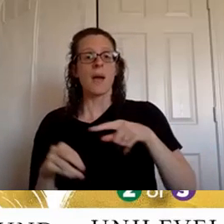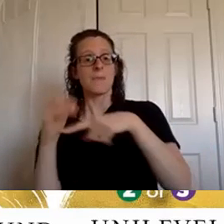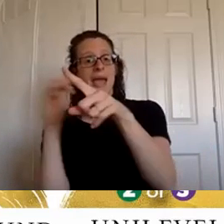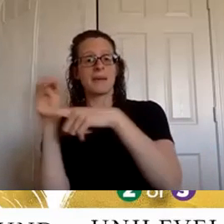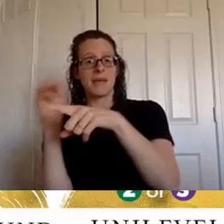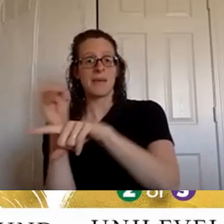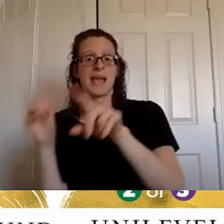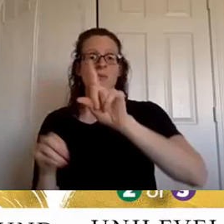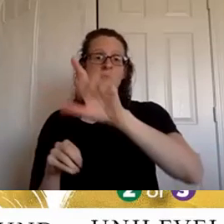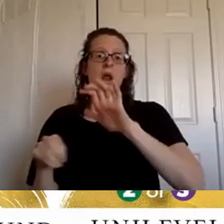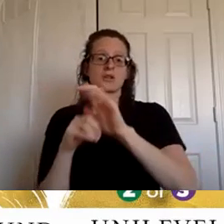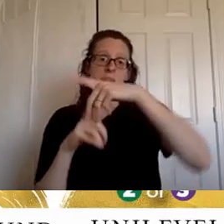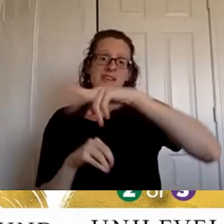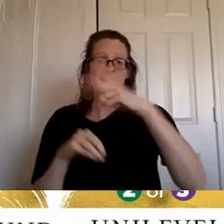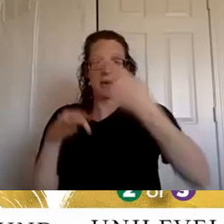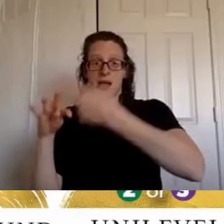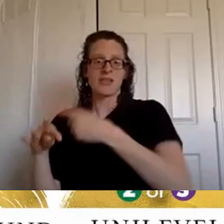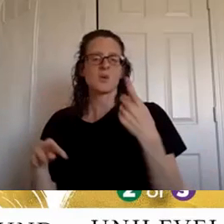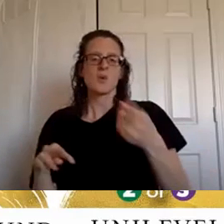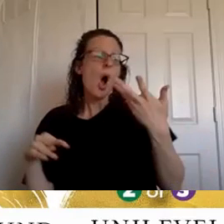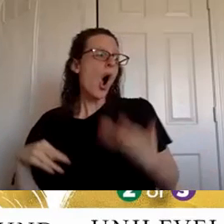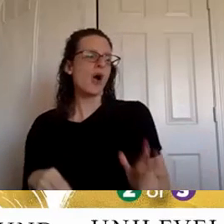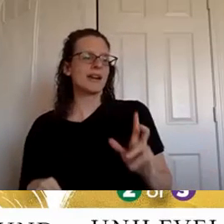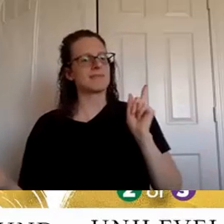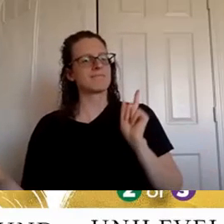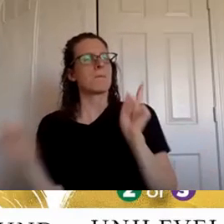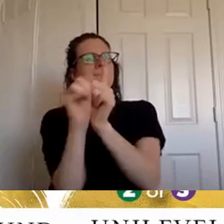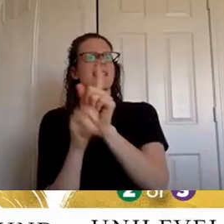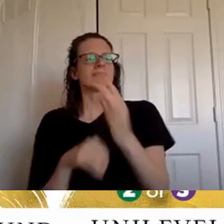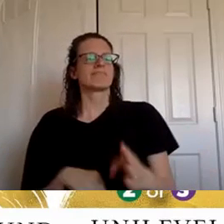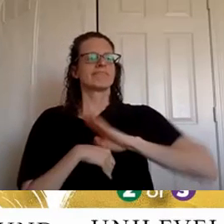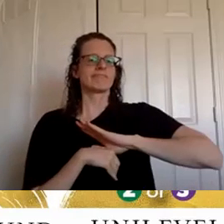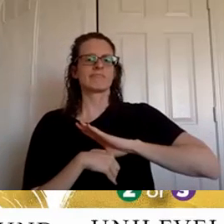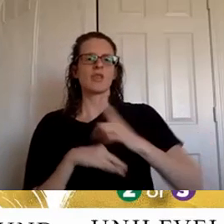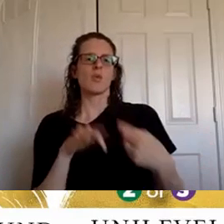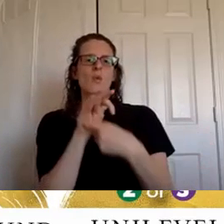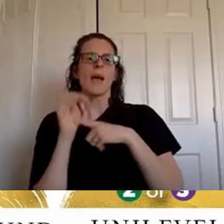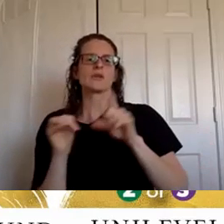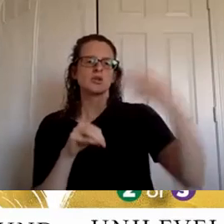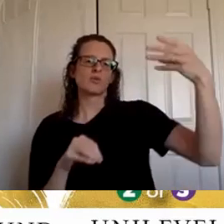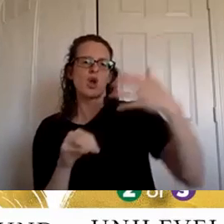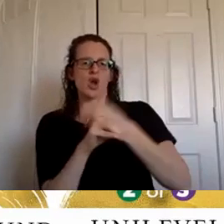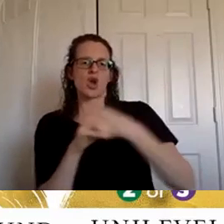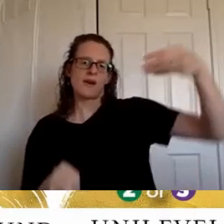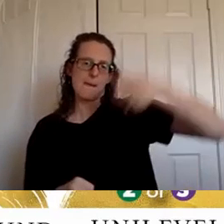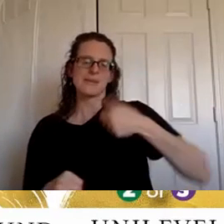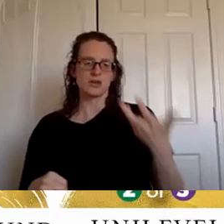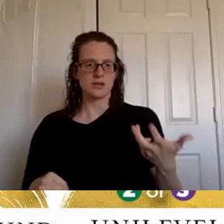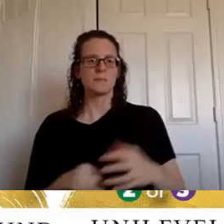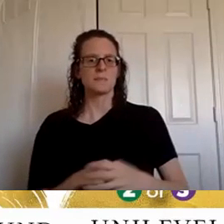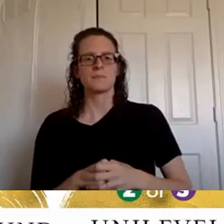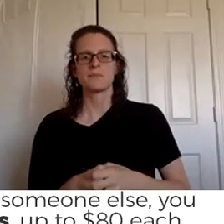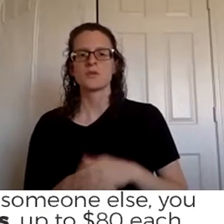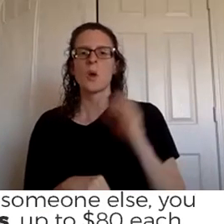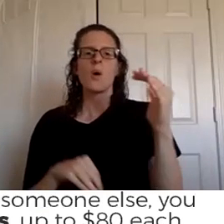all of the requirements that you need to get all of your commissions okay so let's break these down um in a little bit more